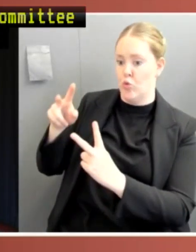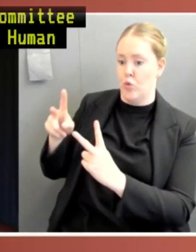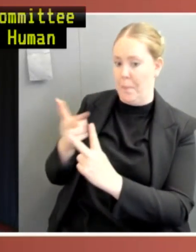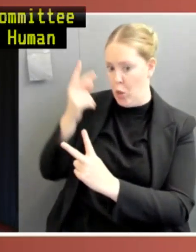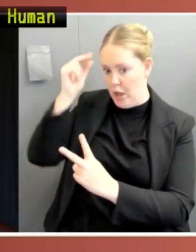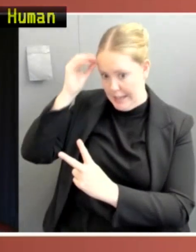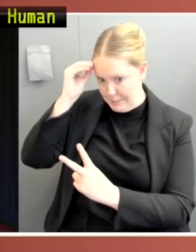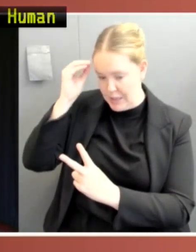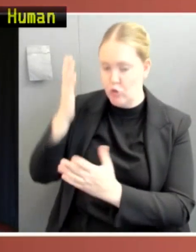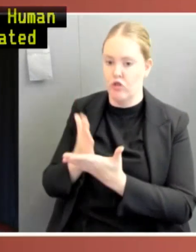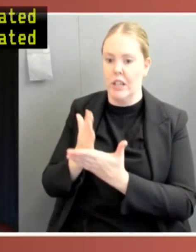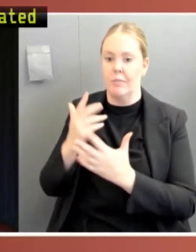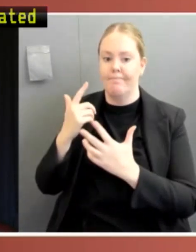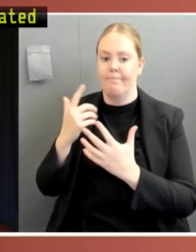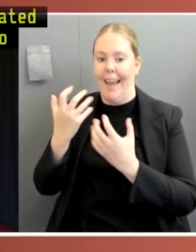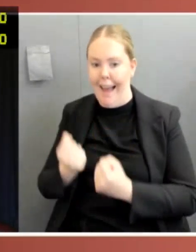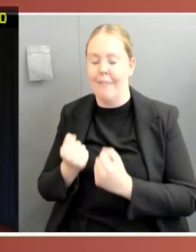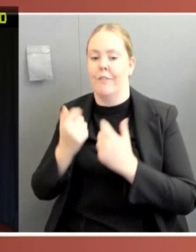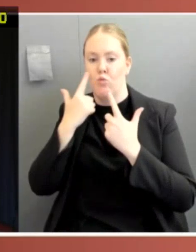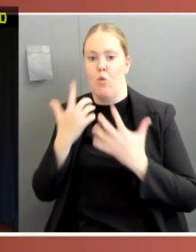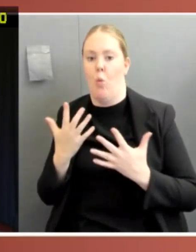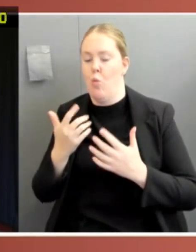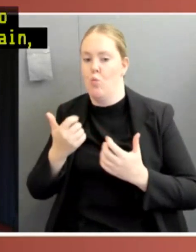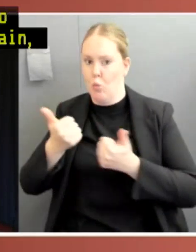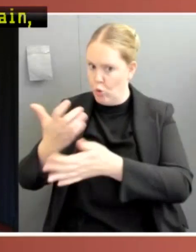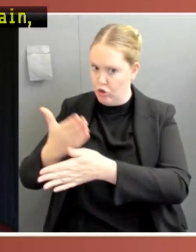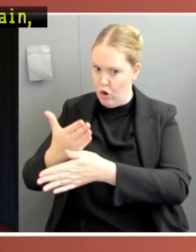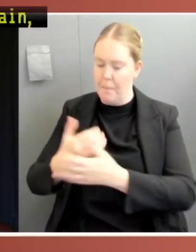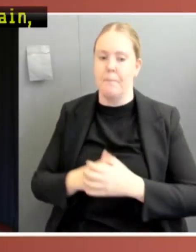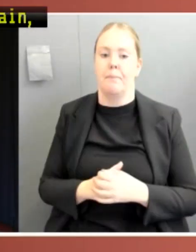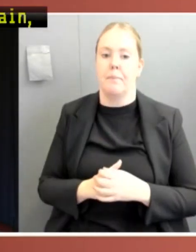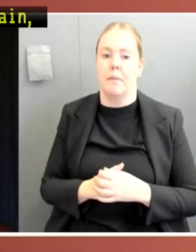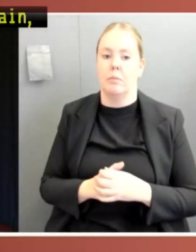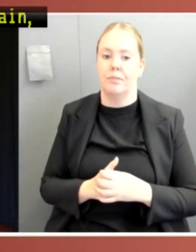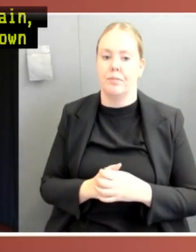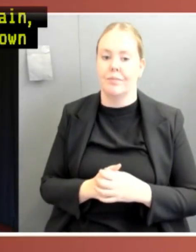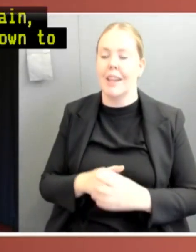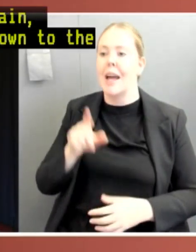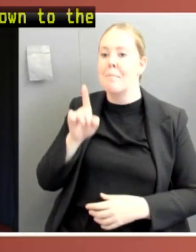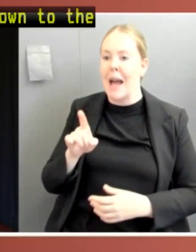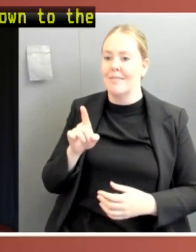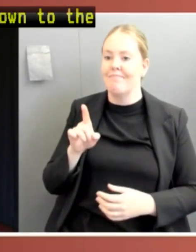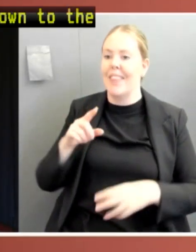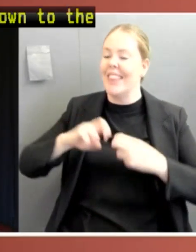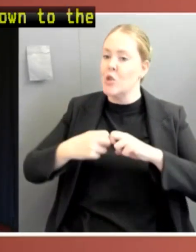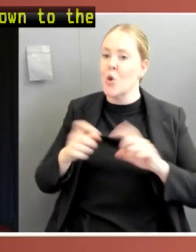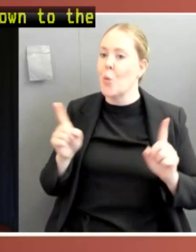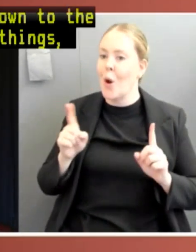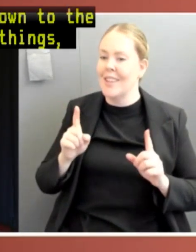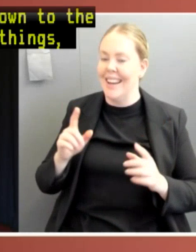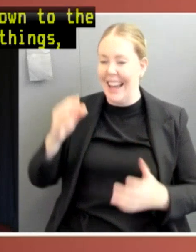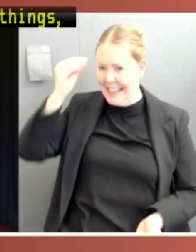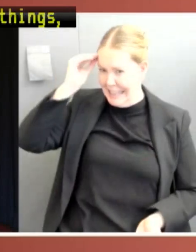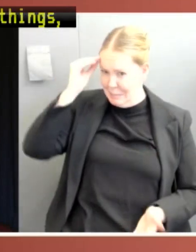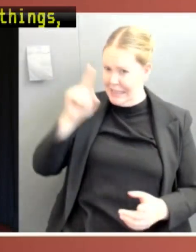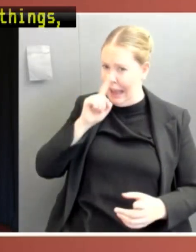I think again though it comes down to the fact that when all these things committees can't change things, right? It's got to be the Parliament, the government really needs to have the will to do this